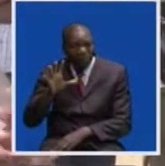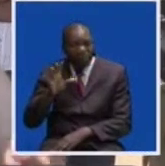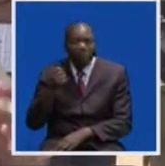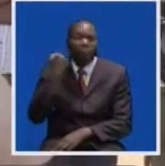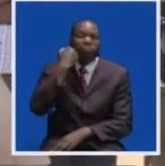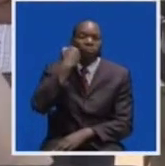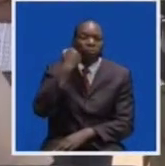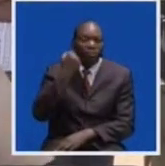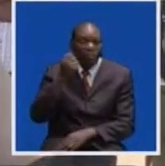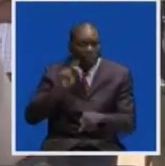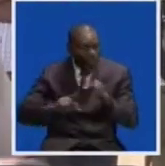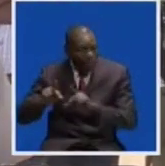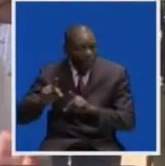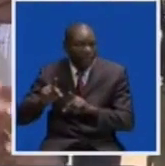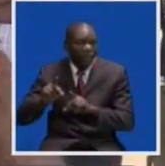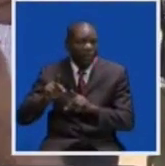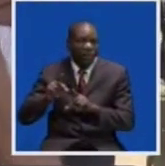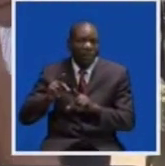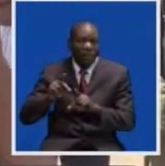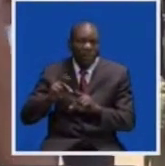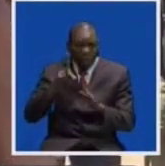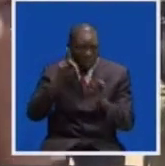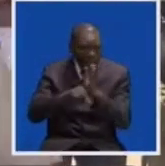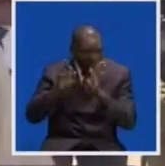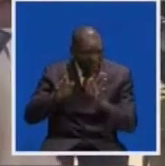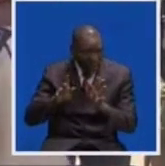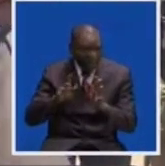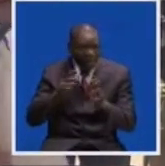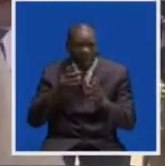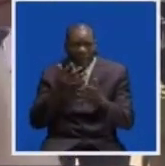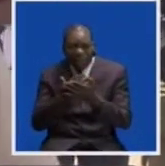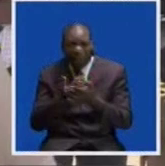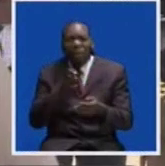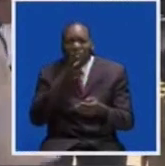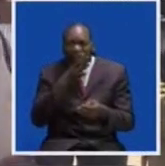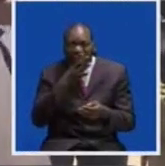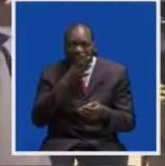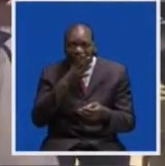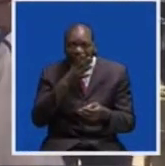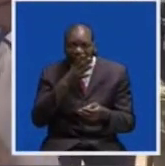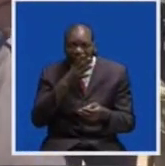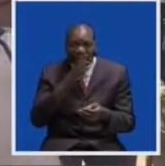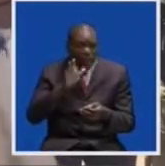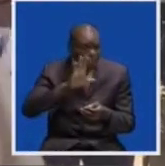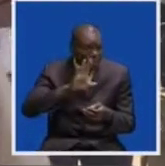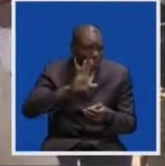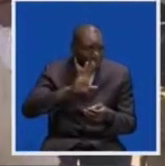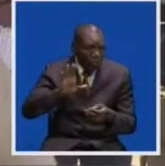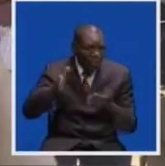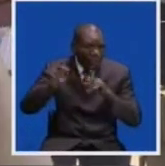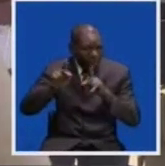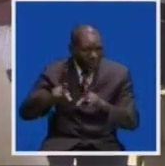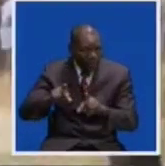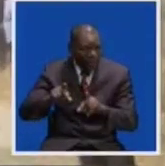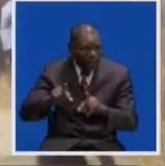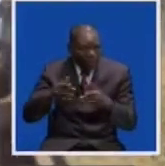were facing a case of murder, it's the mother to the deceased and his sibling, who